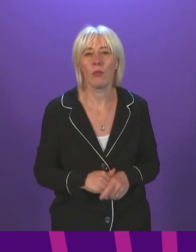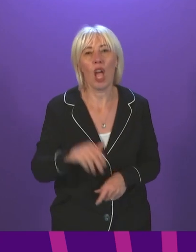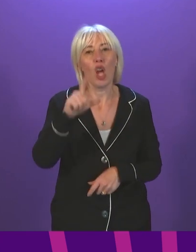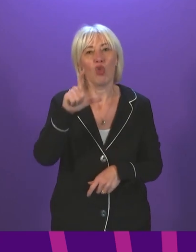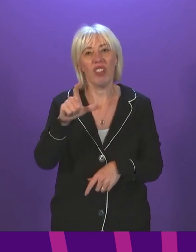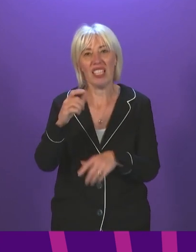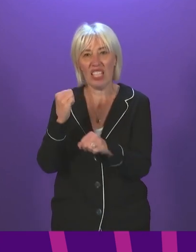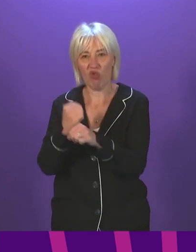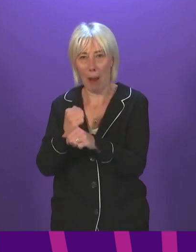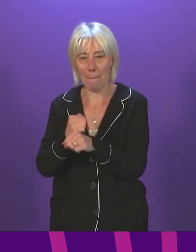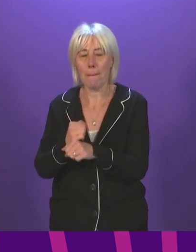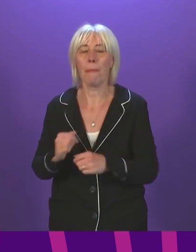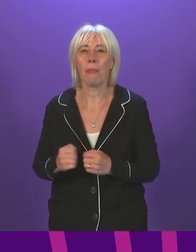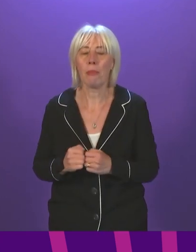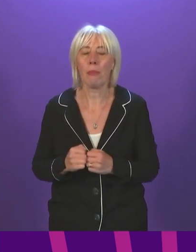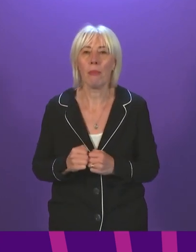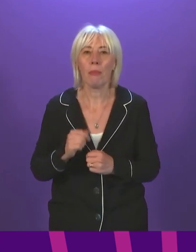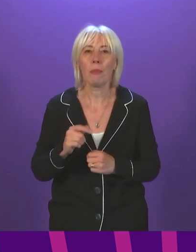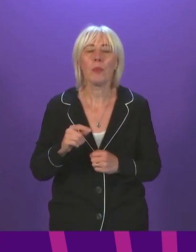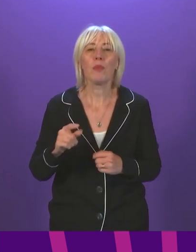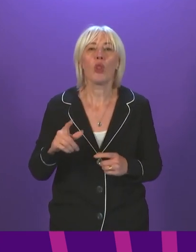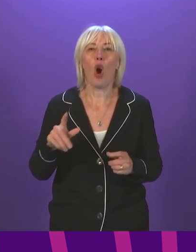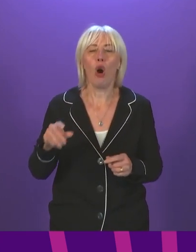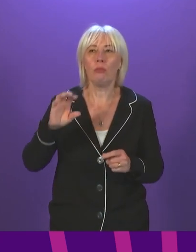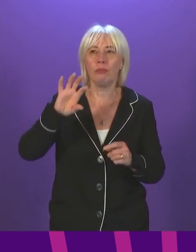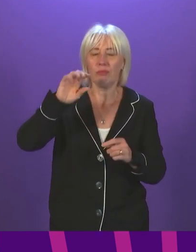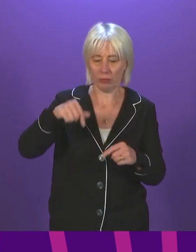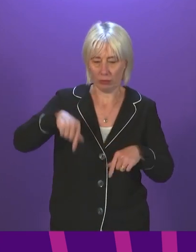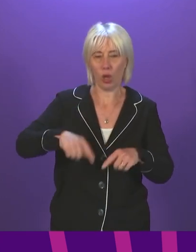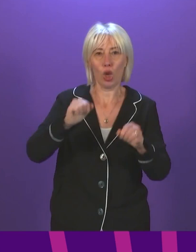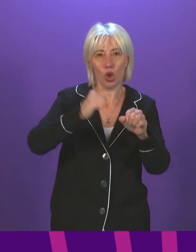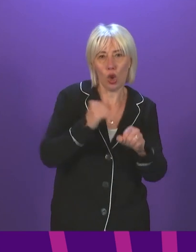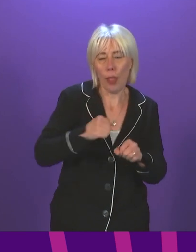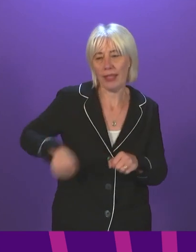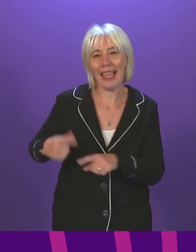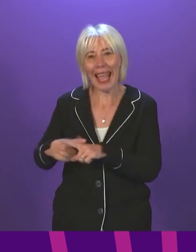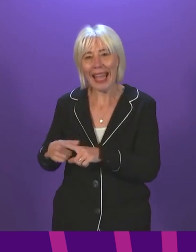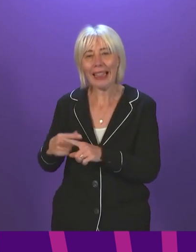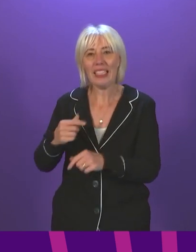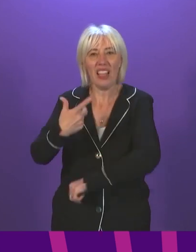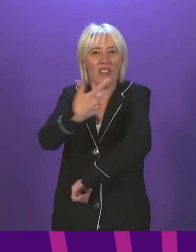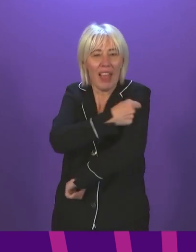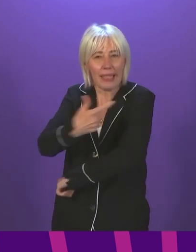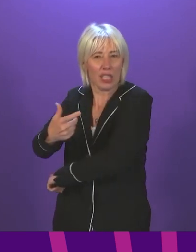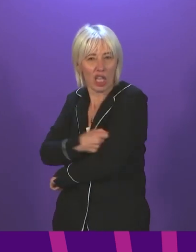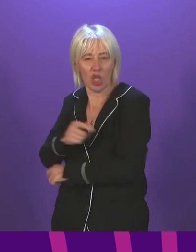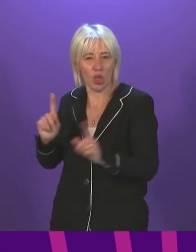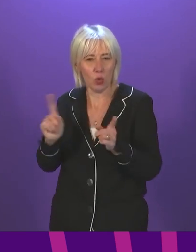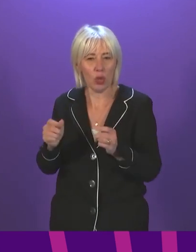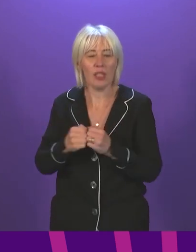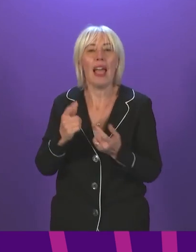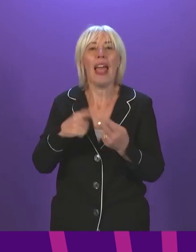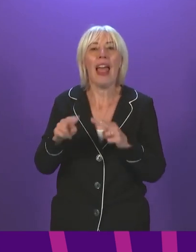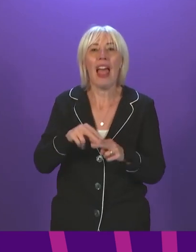Bailey. Thank you, Presiding Officer. On cross-border vaccination between England and Scotland, the advice is that if you live in Scotland and you've